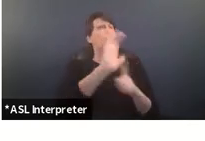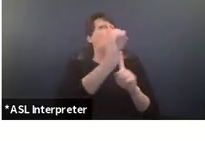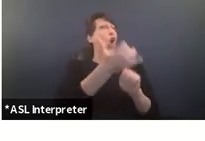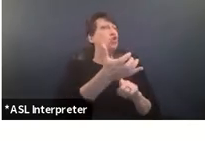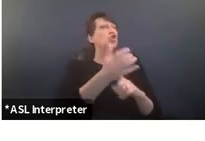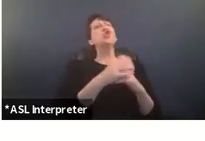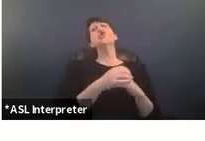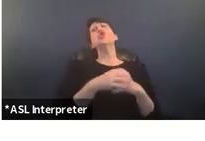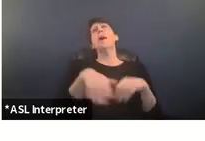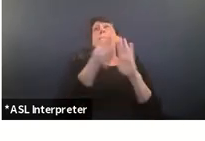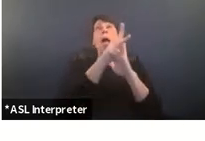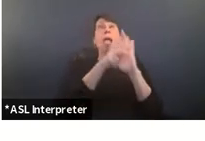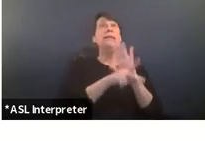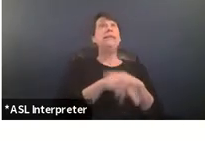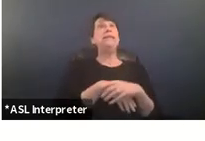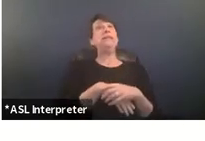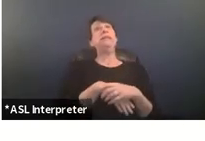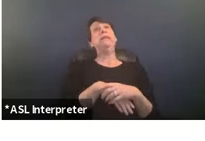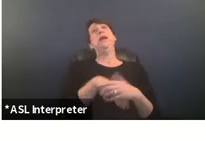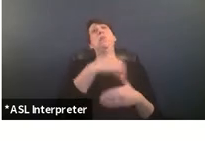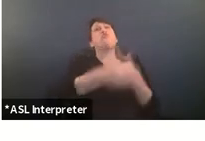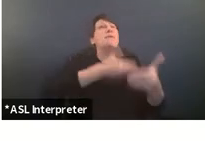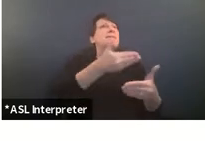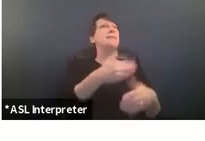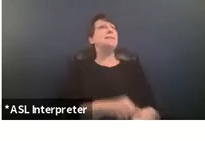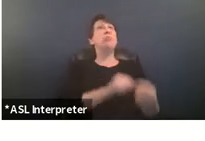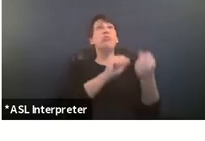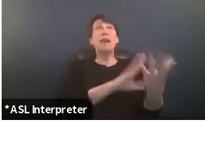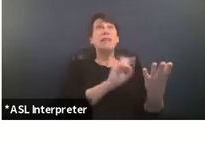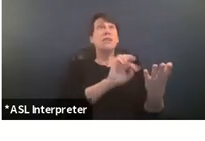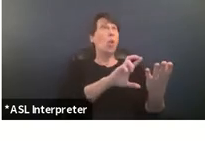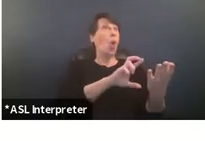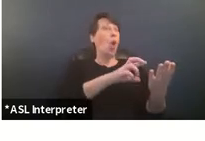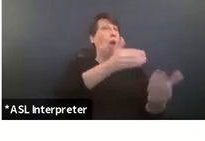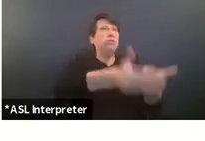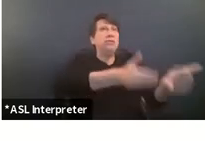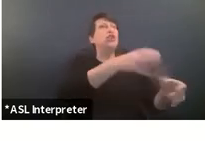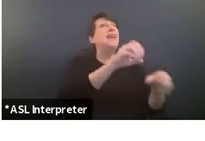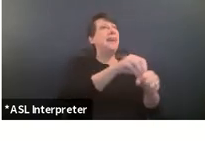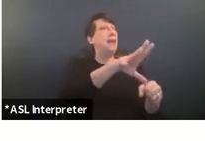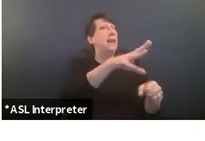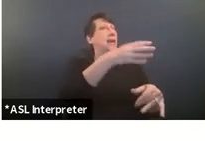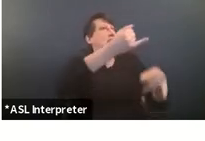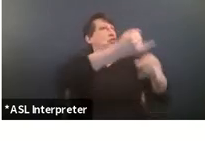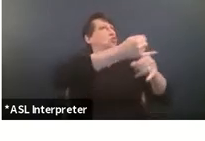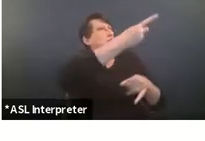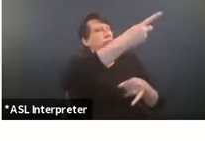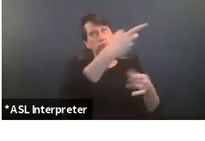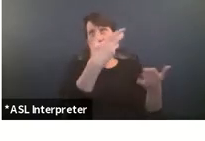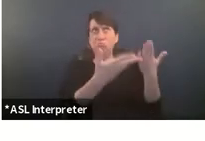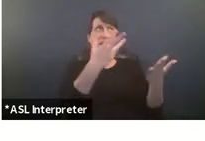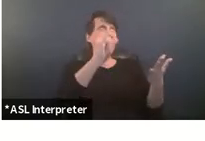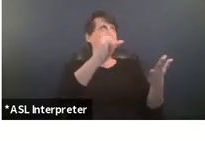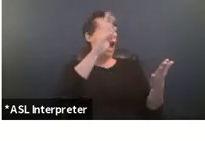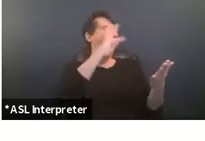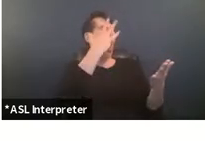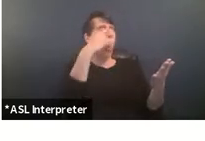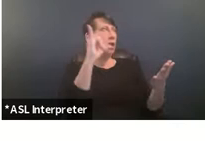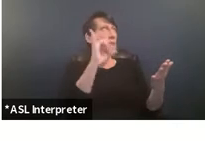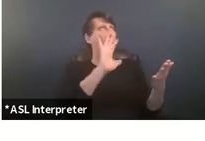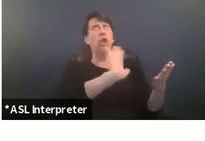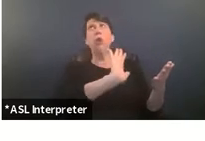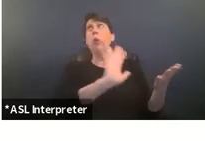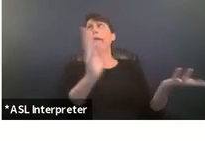policies processes practices or procedures within an institution whether that's um your